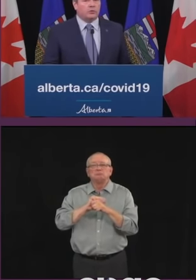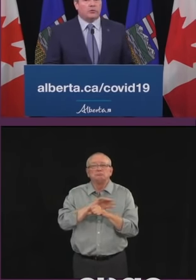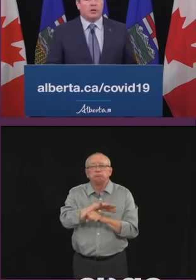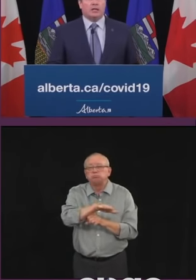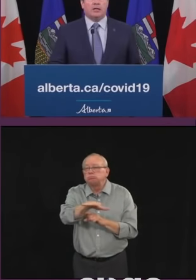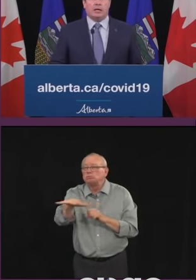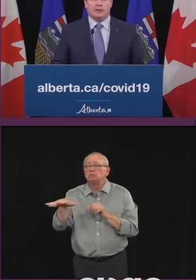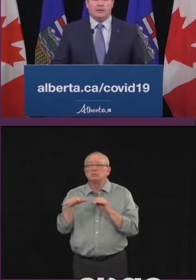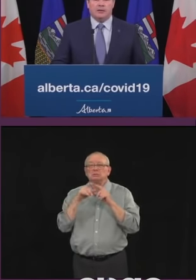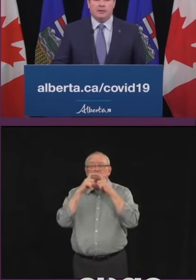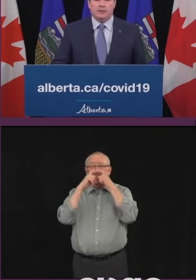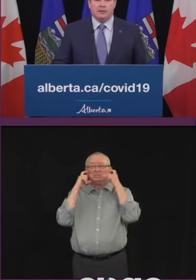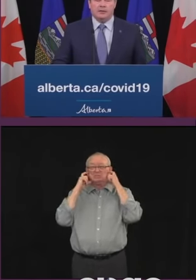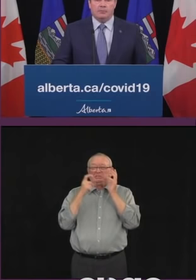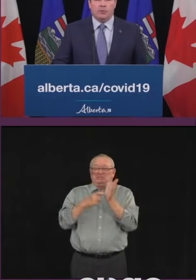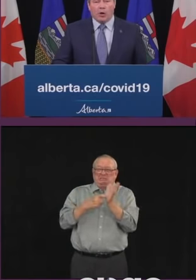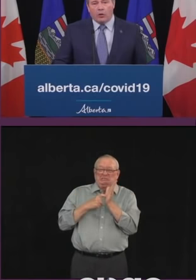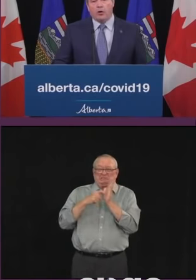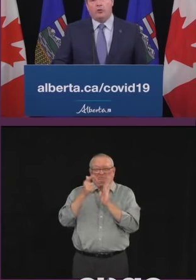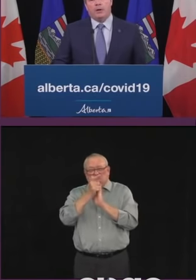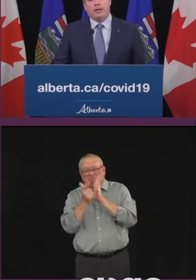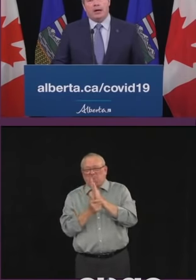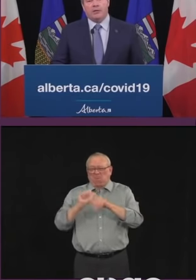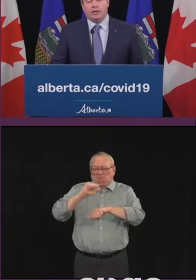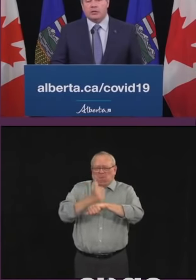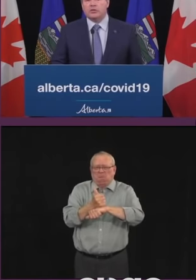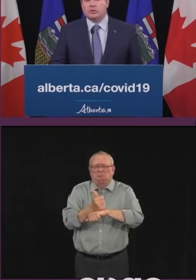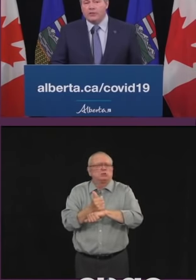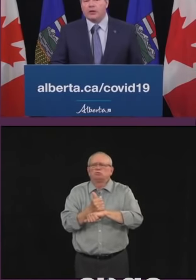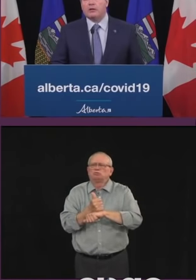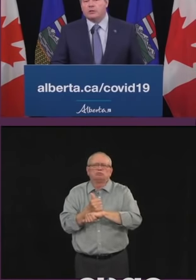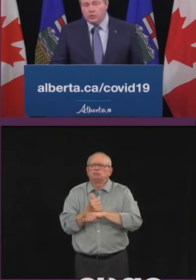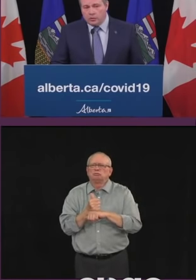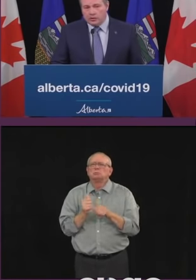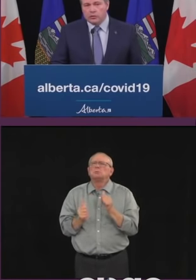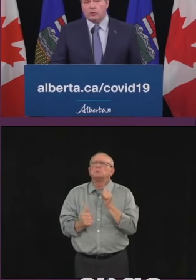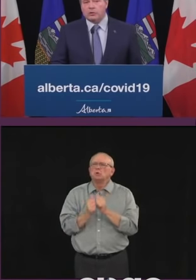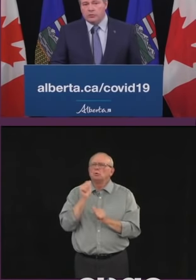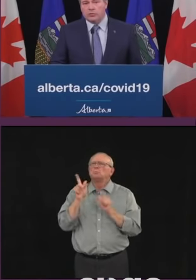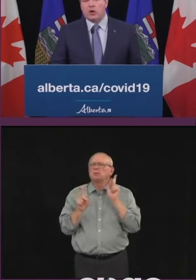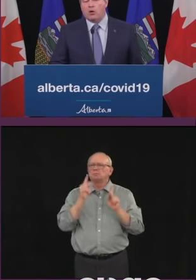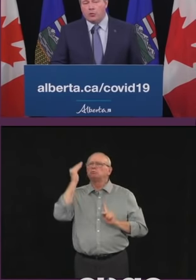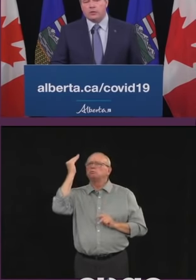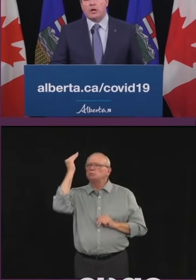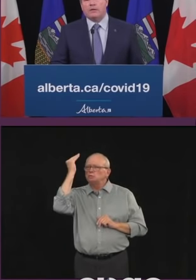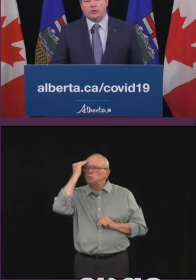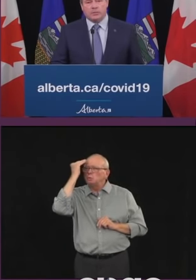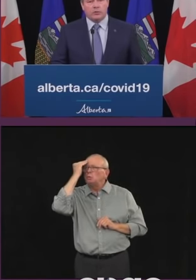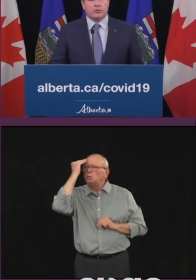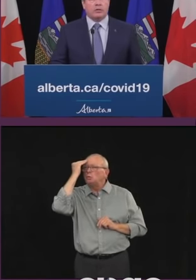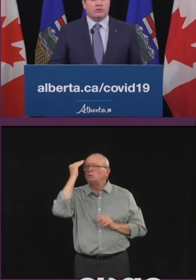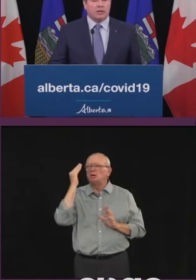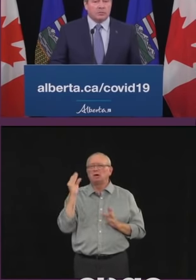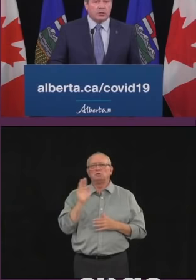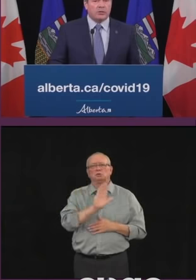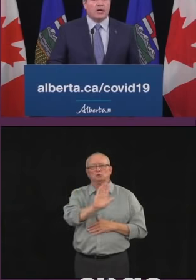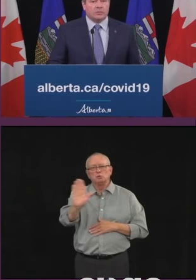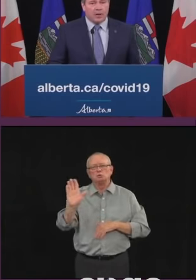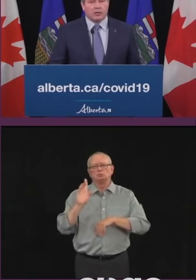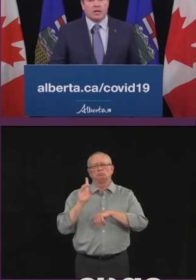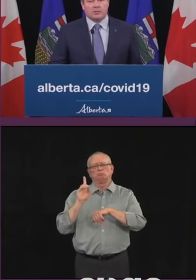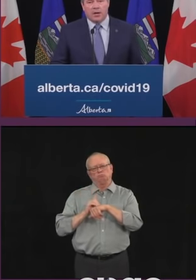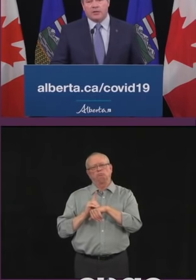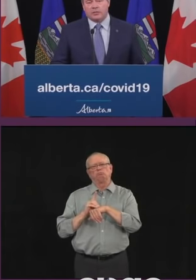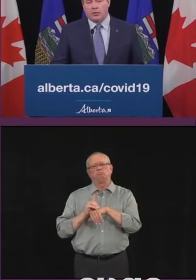be told to do the right thing. But we all know by now that it's our civic duty to reduce our risk of exposure and transmission